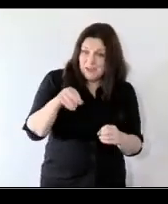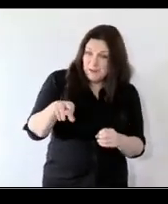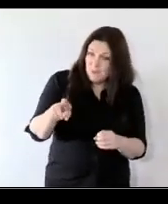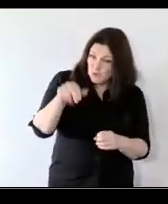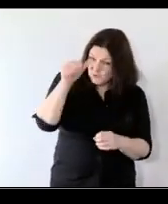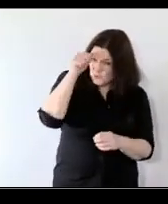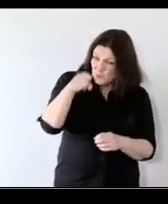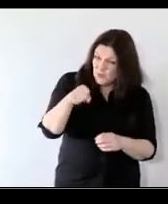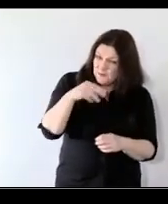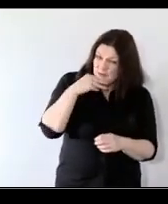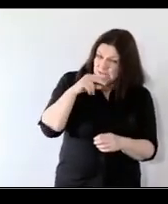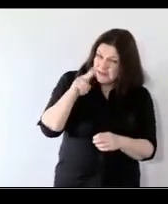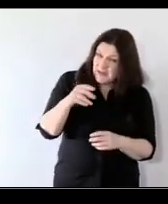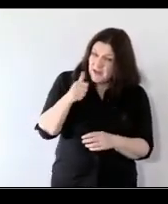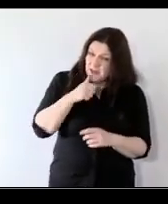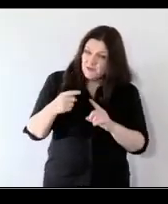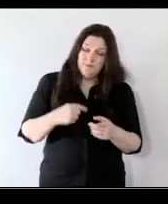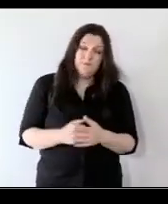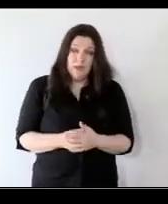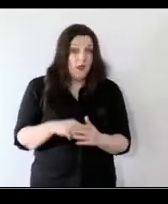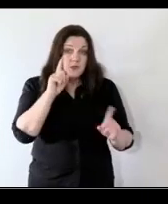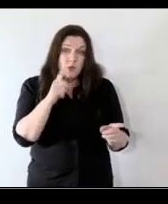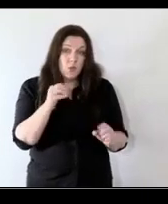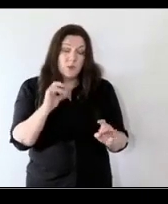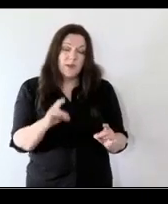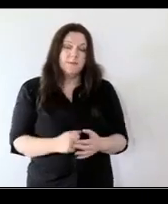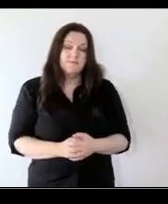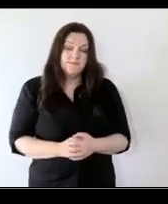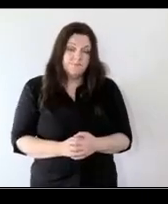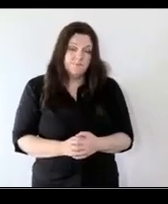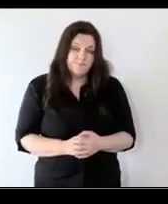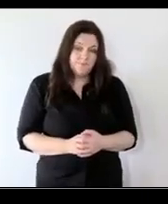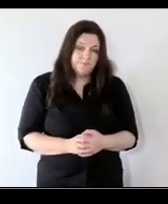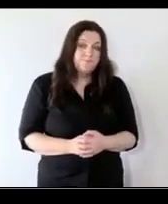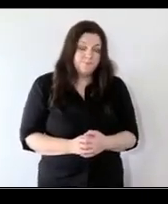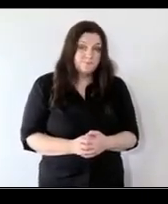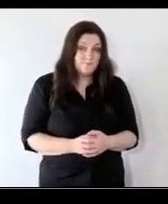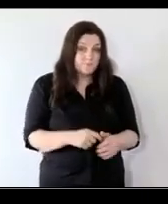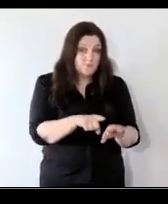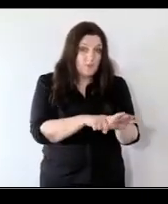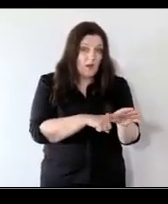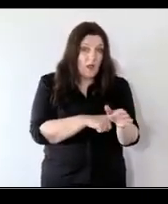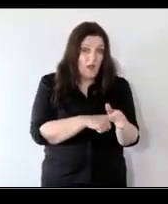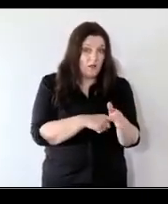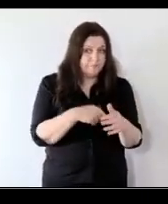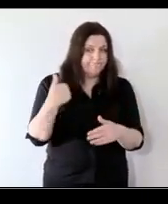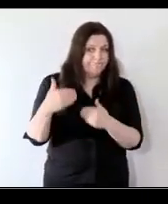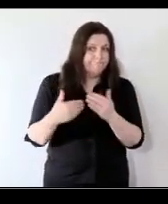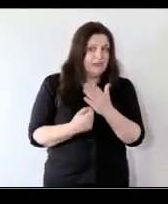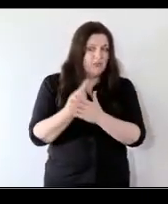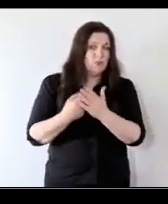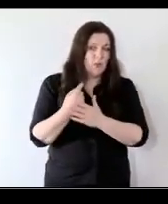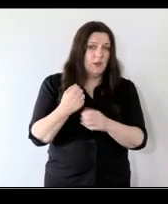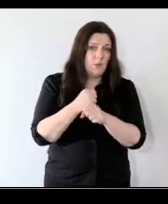answer that one for you otherwise and i don't know is okay it it has it has been a long-standing issue uh certainly that